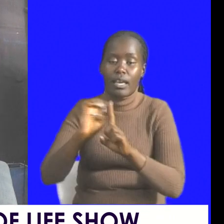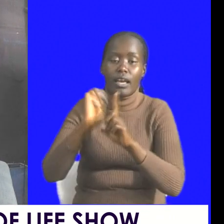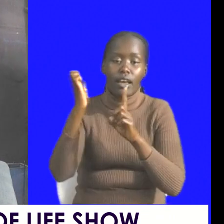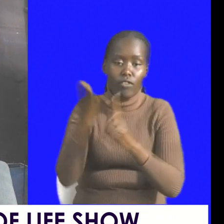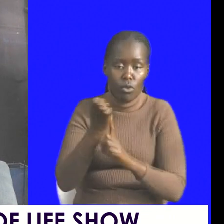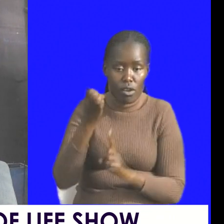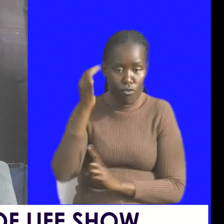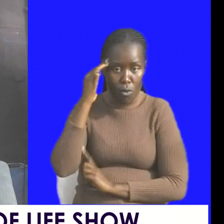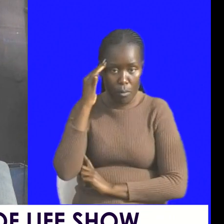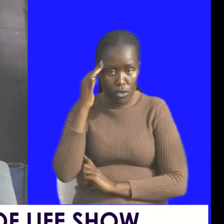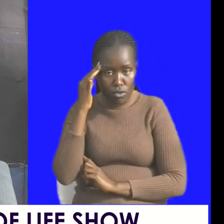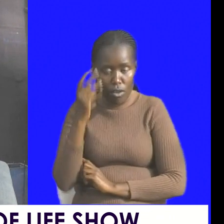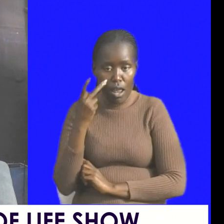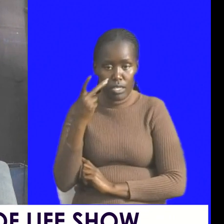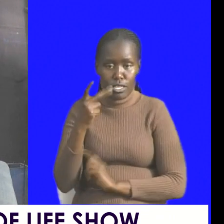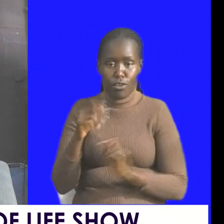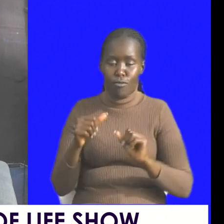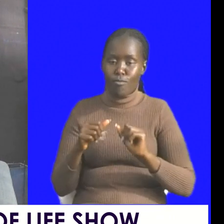see you after the break